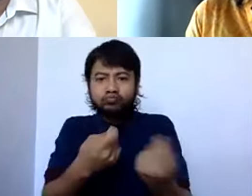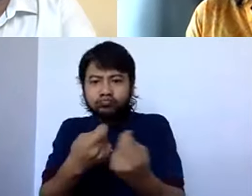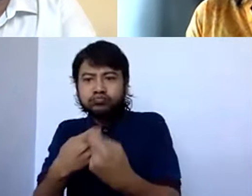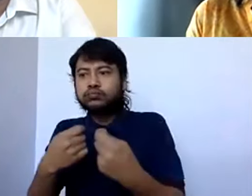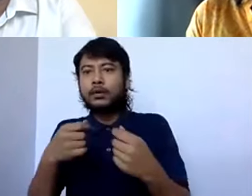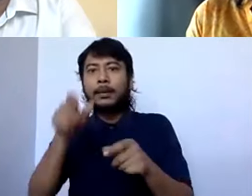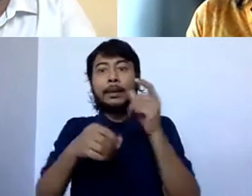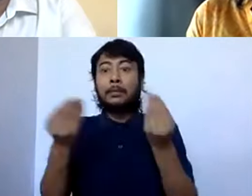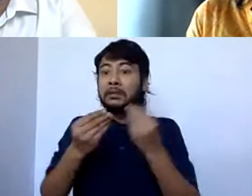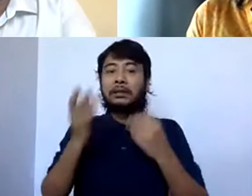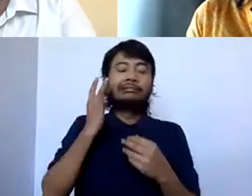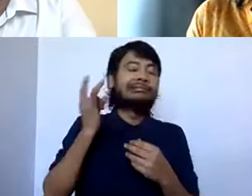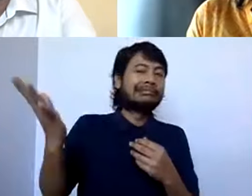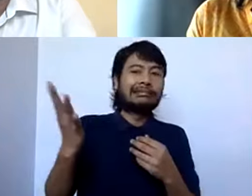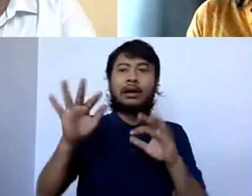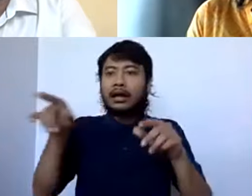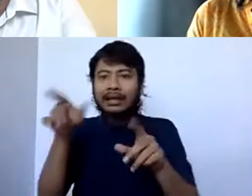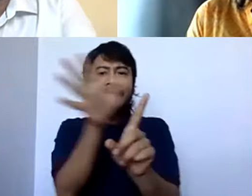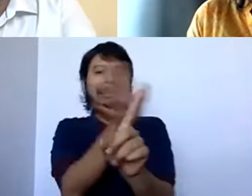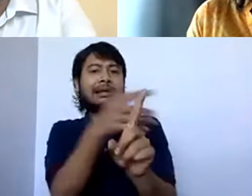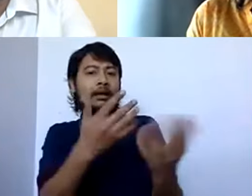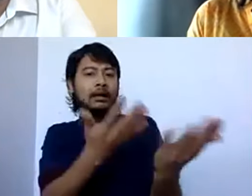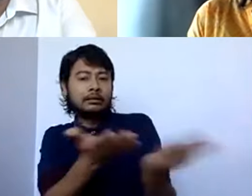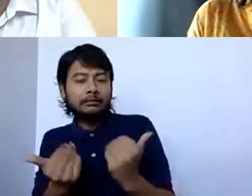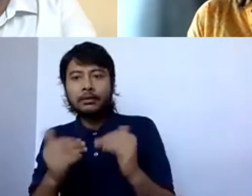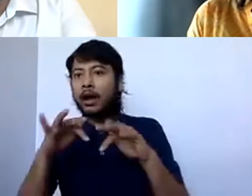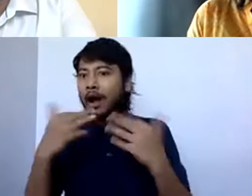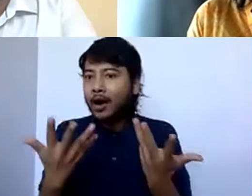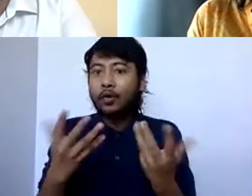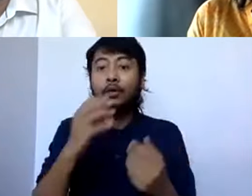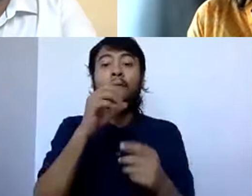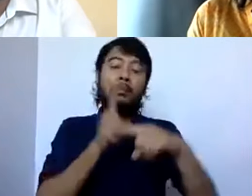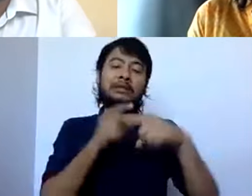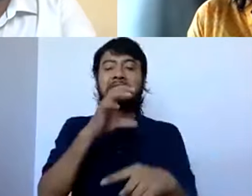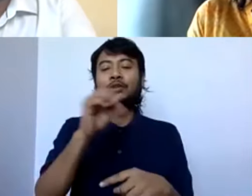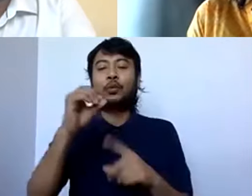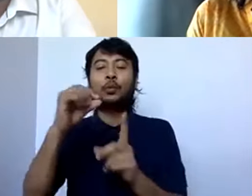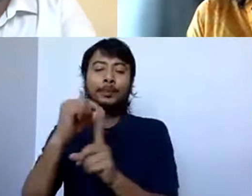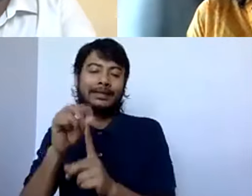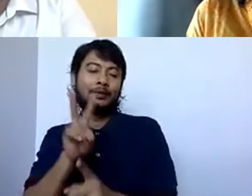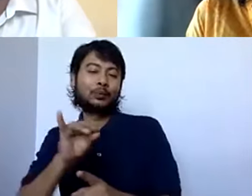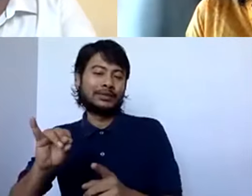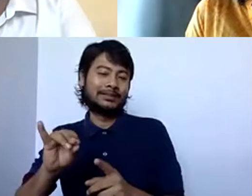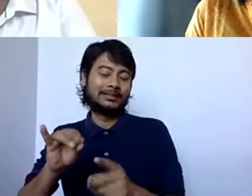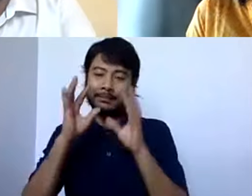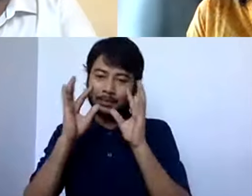also, what are your views on the COP26? It's very important that we talk about that as well. Thank you. over to you.